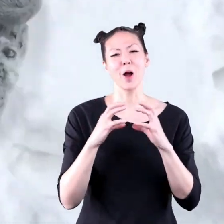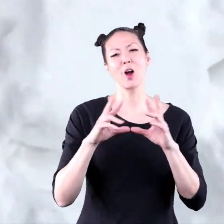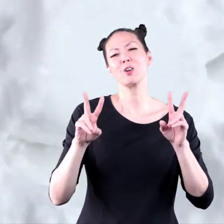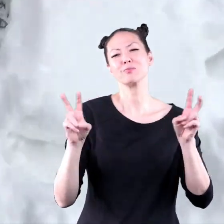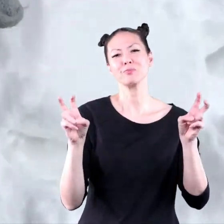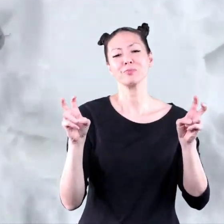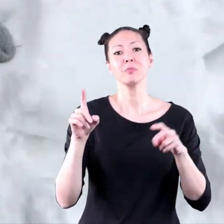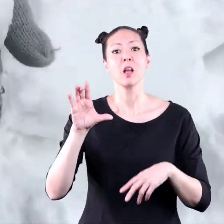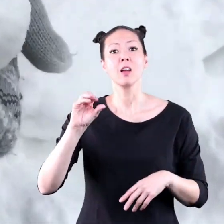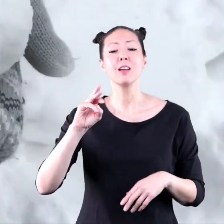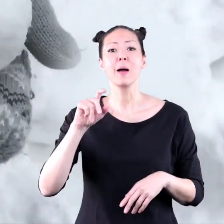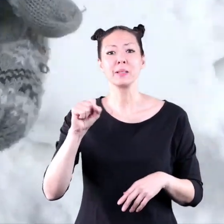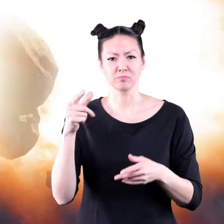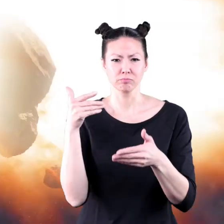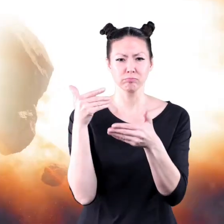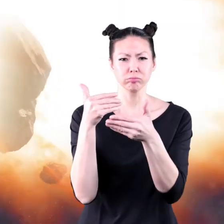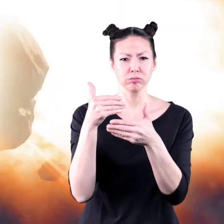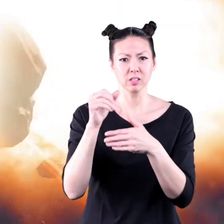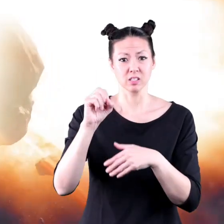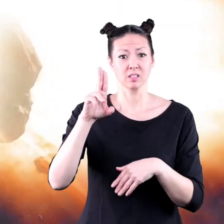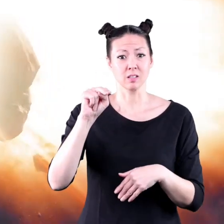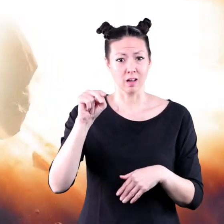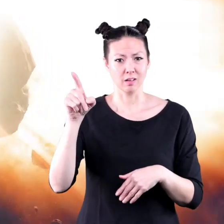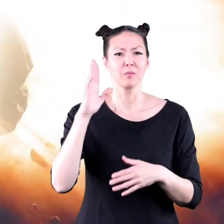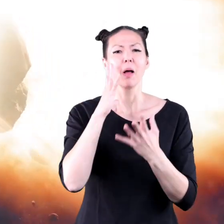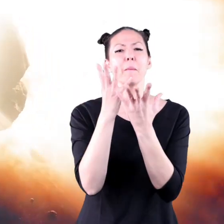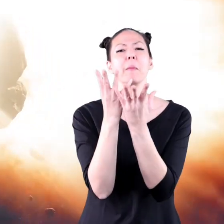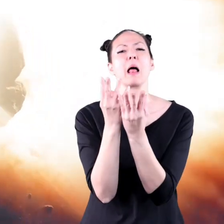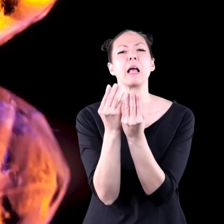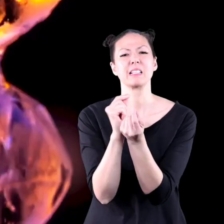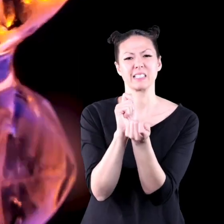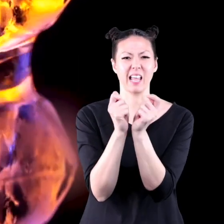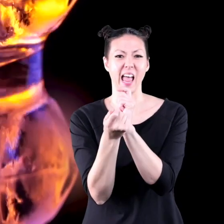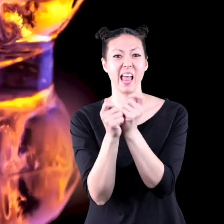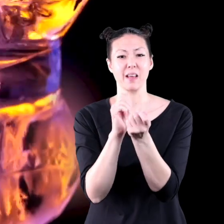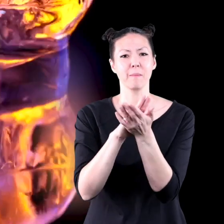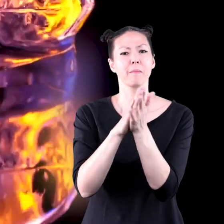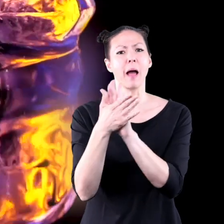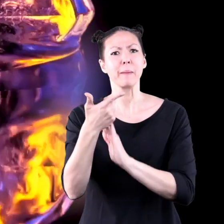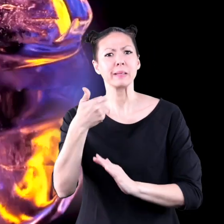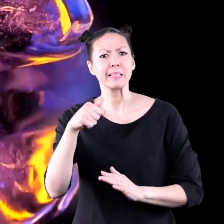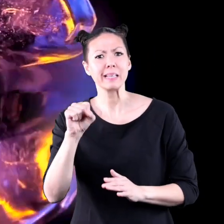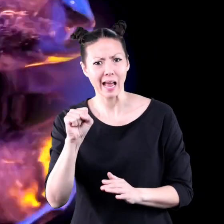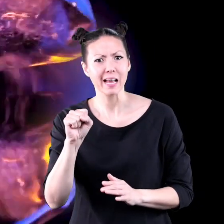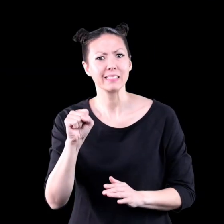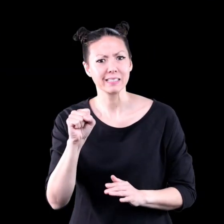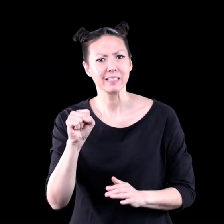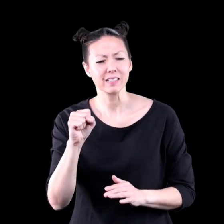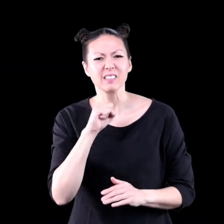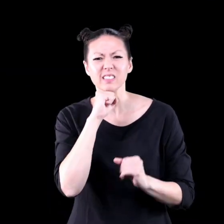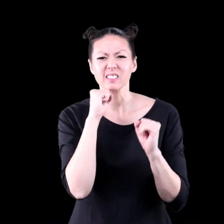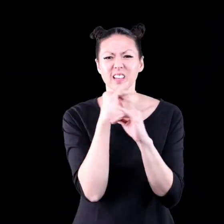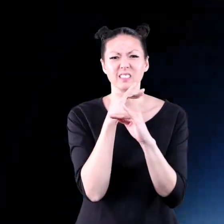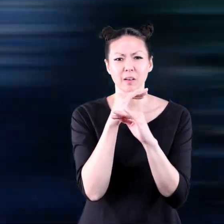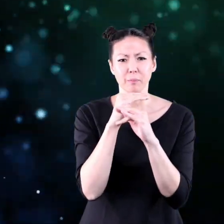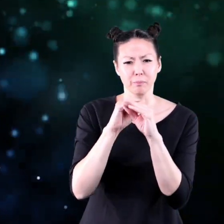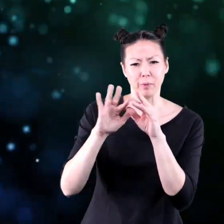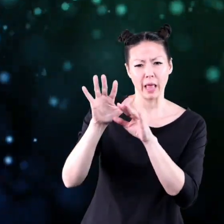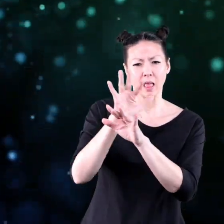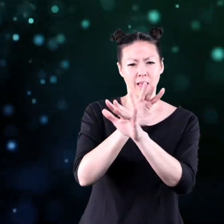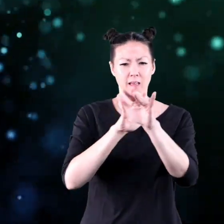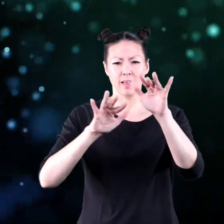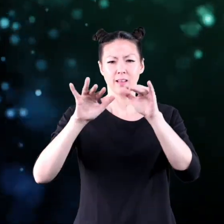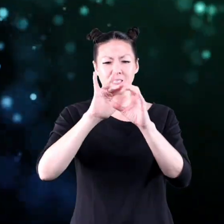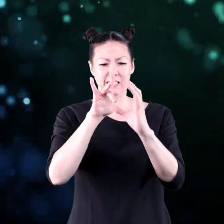Snowball. When a comet gets close to the sun, the ice melts and changes into a gas. Dust